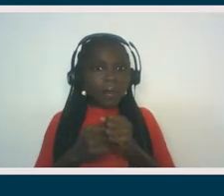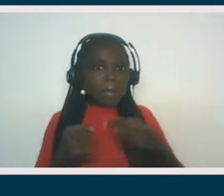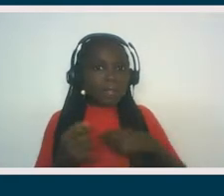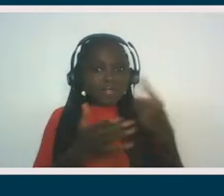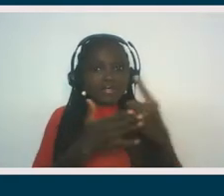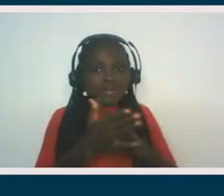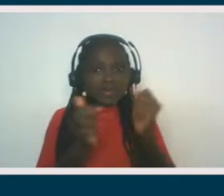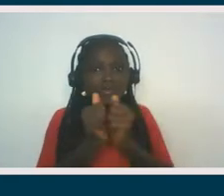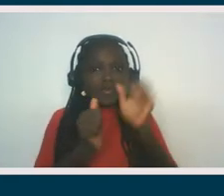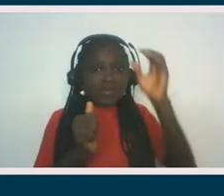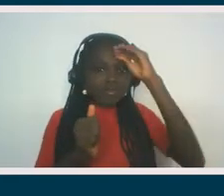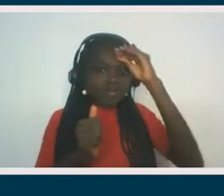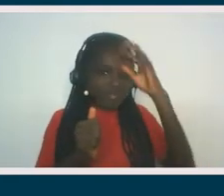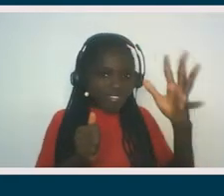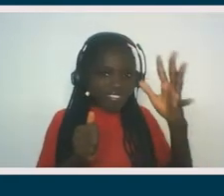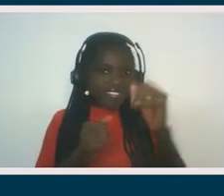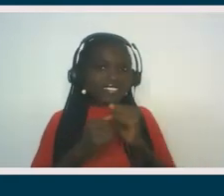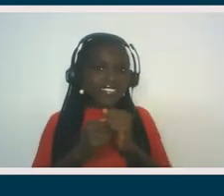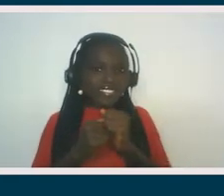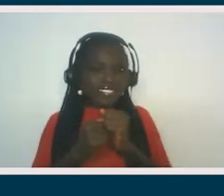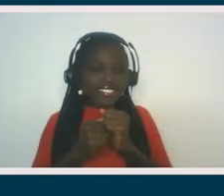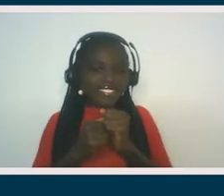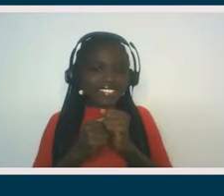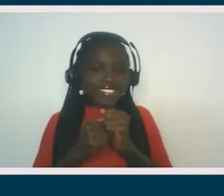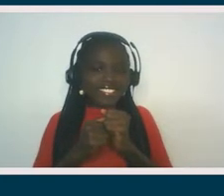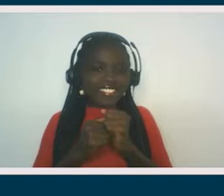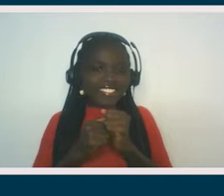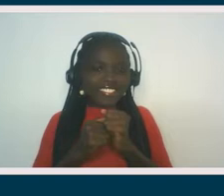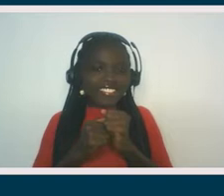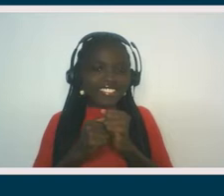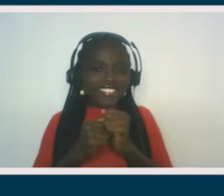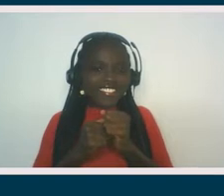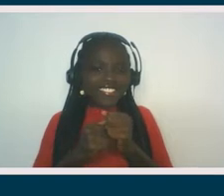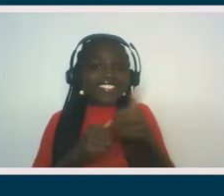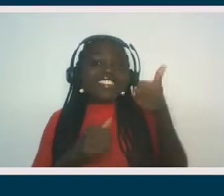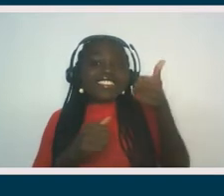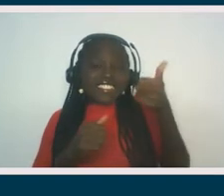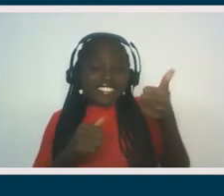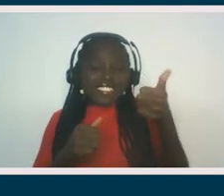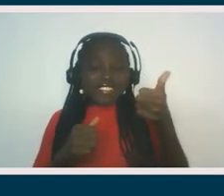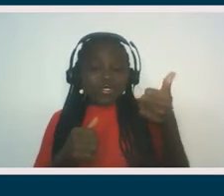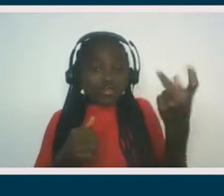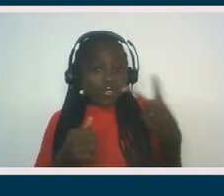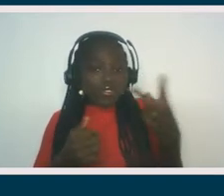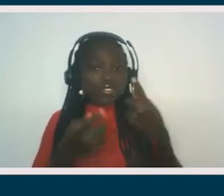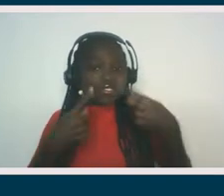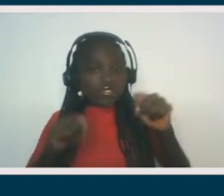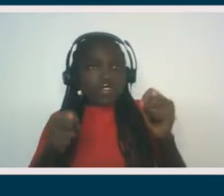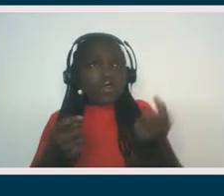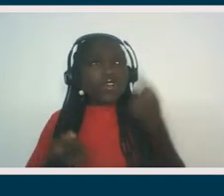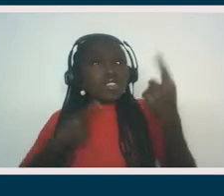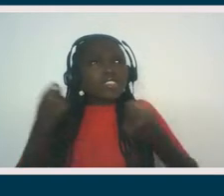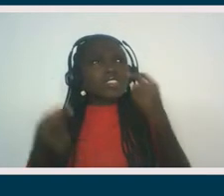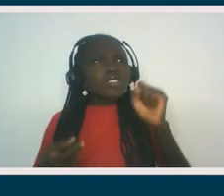we came at an impasse of understanding sexism and its historical